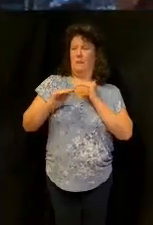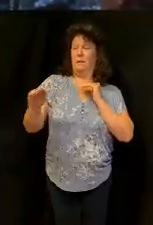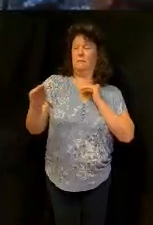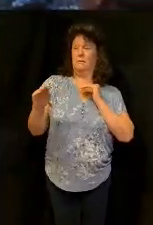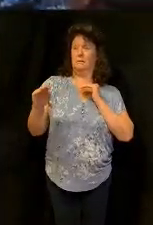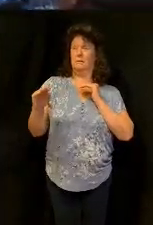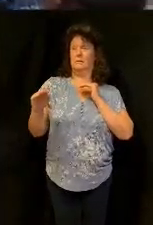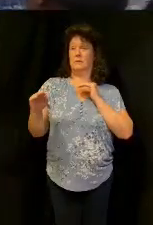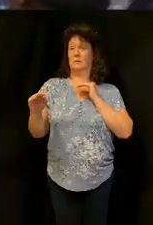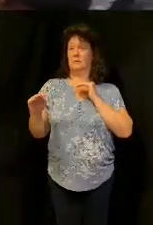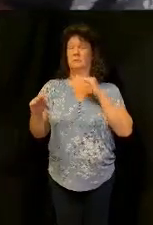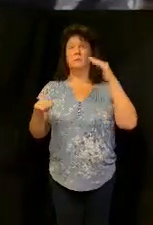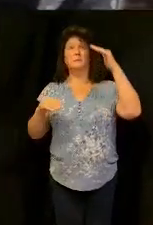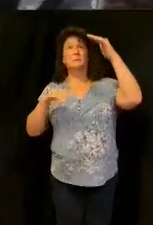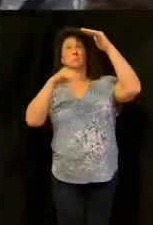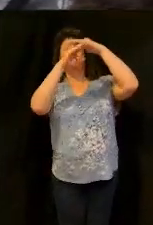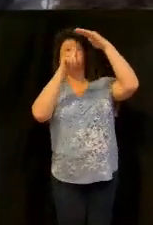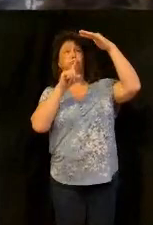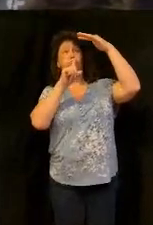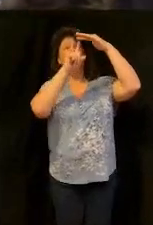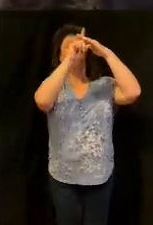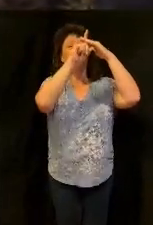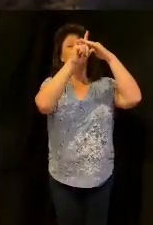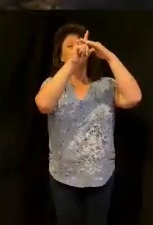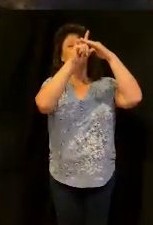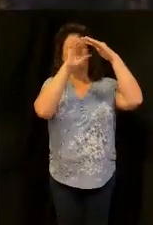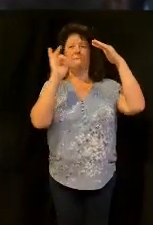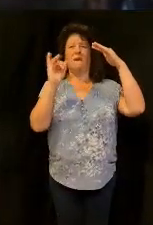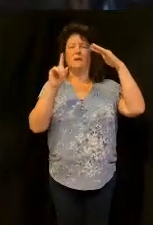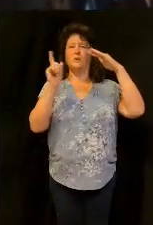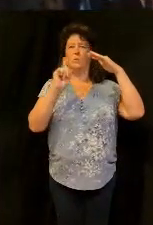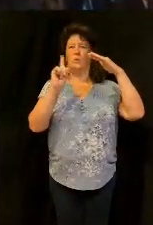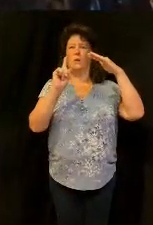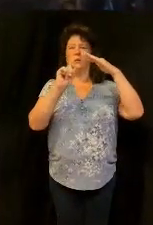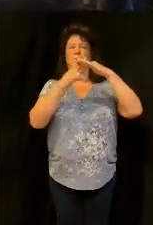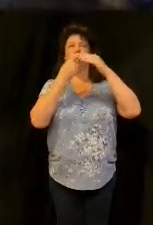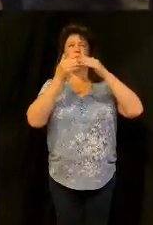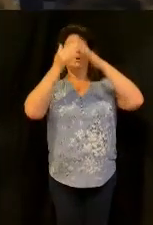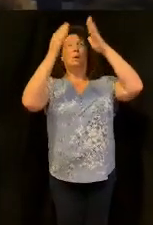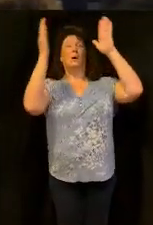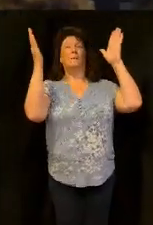giving in the new testament it's the floor level it's the entrance level he's giving you where to